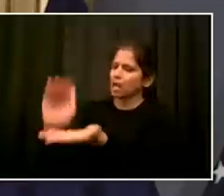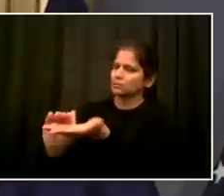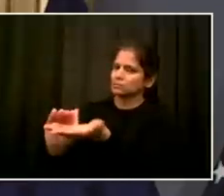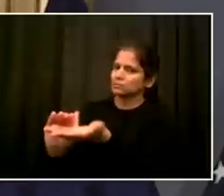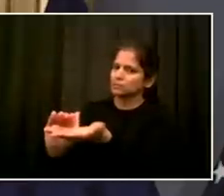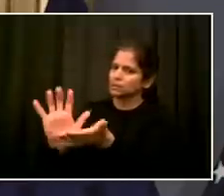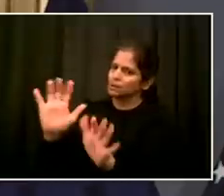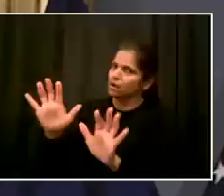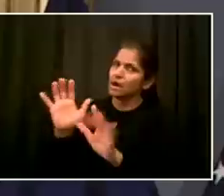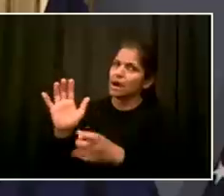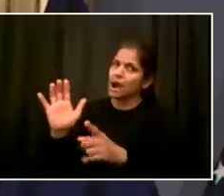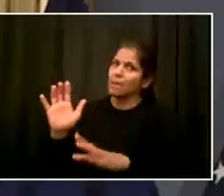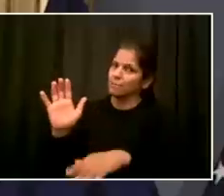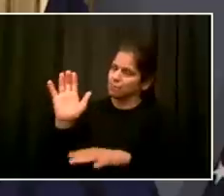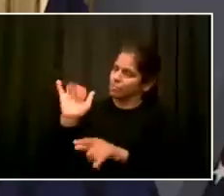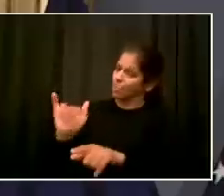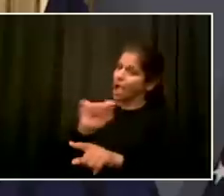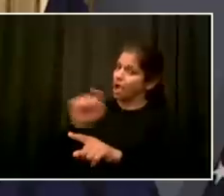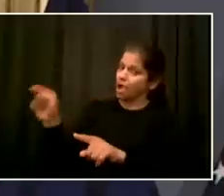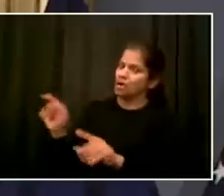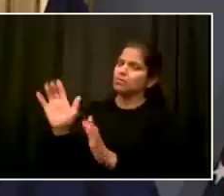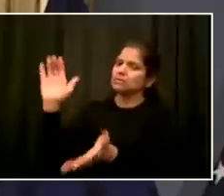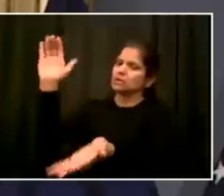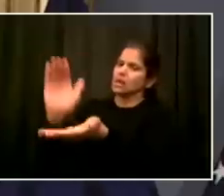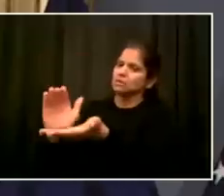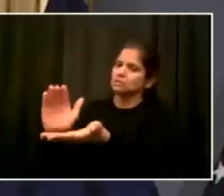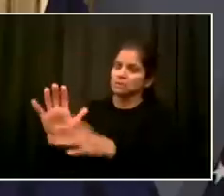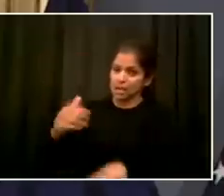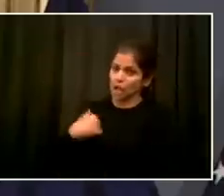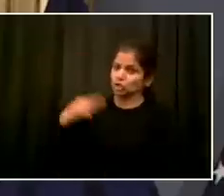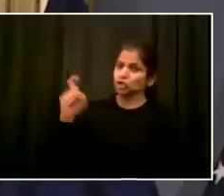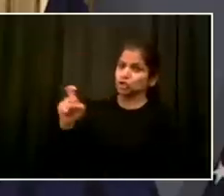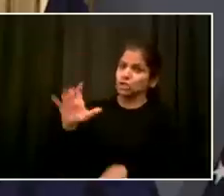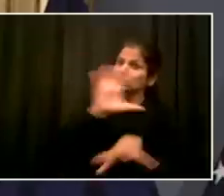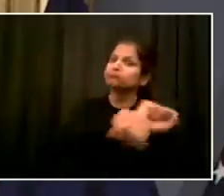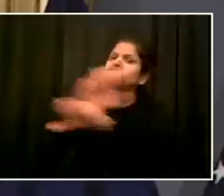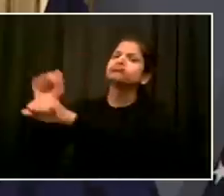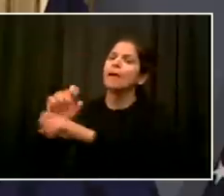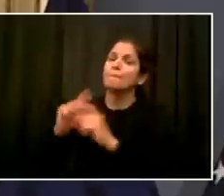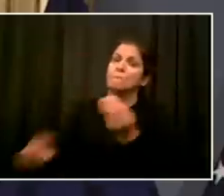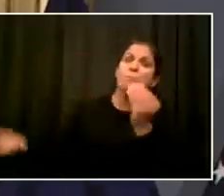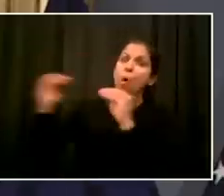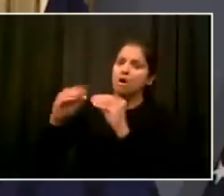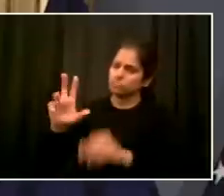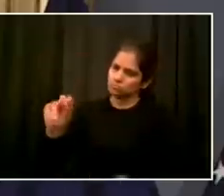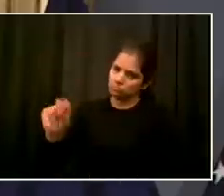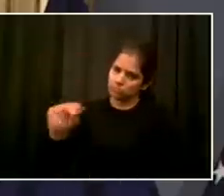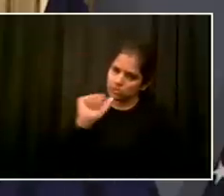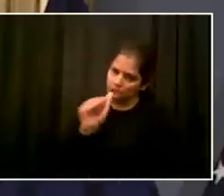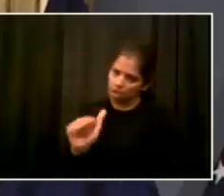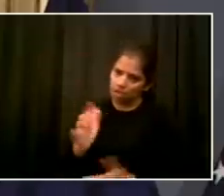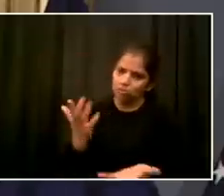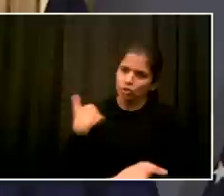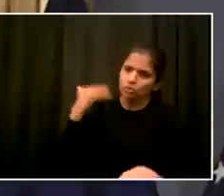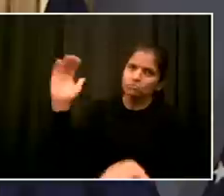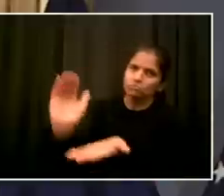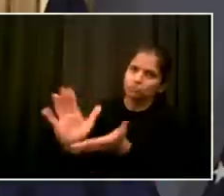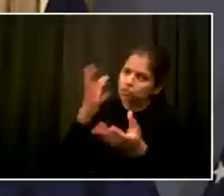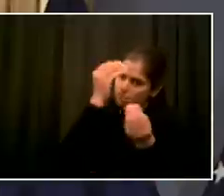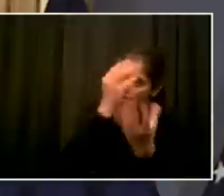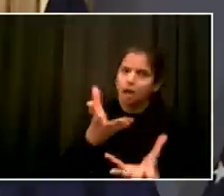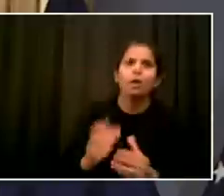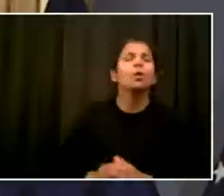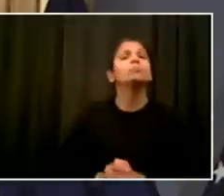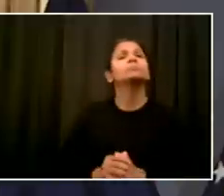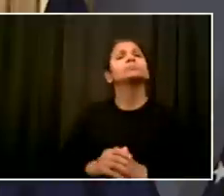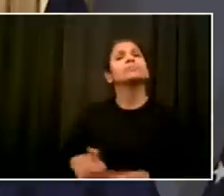to make sure that everyone has the right to peacefully protest and assemble. But we are not going to tolerate destruction of property, having